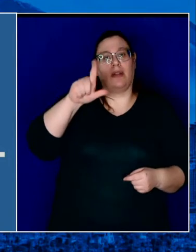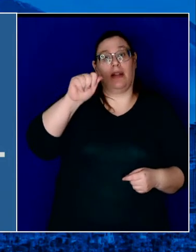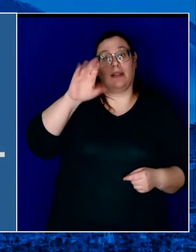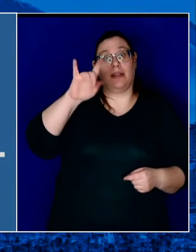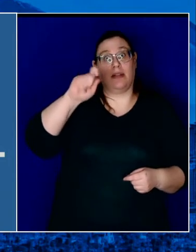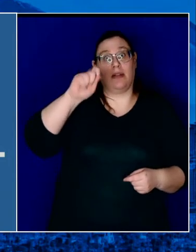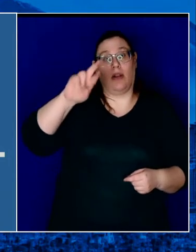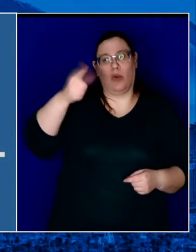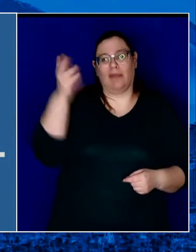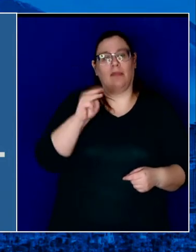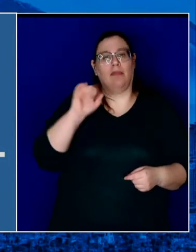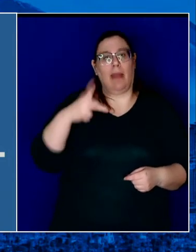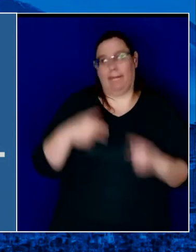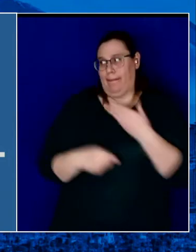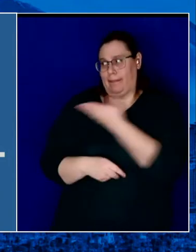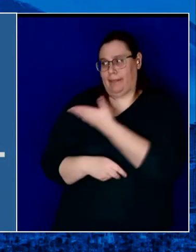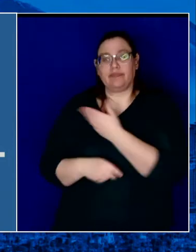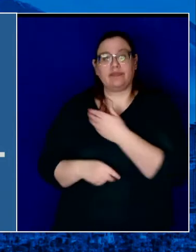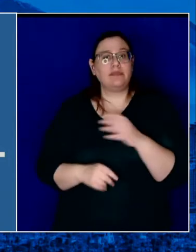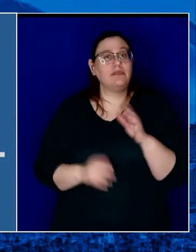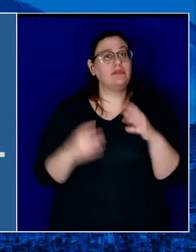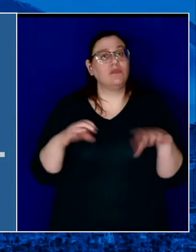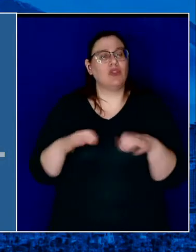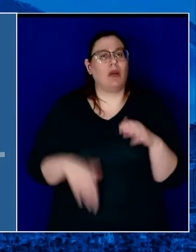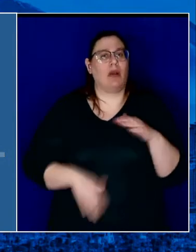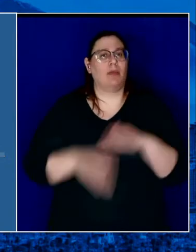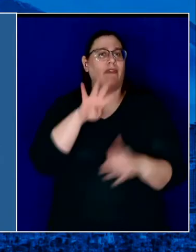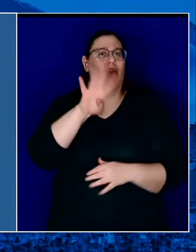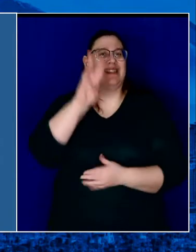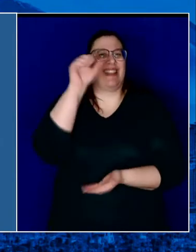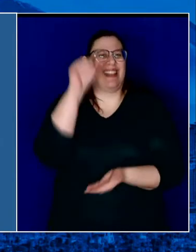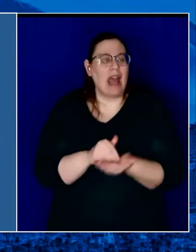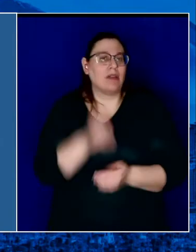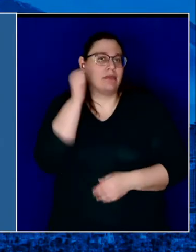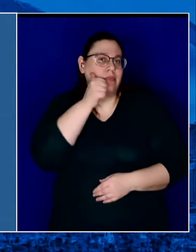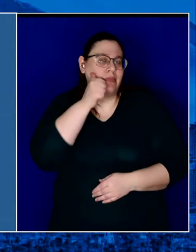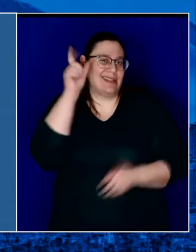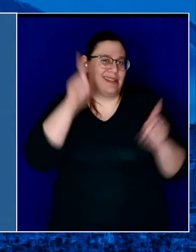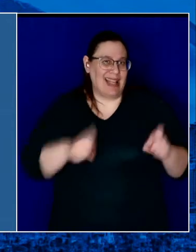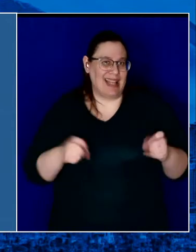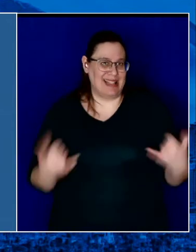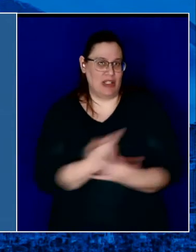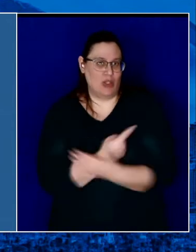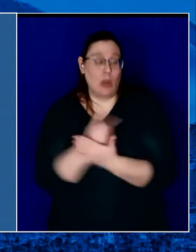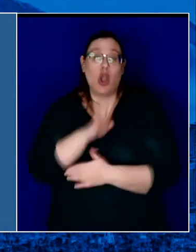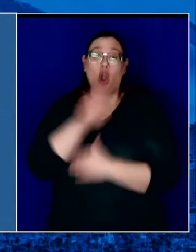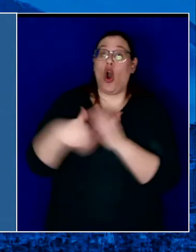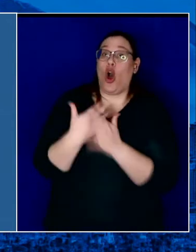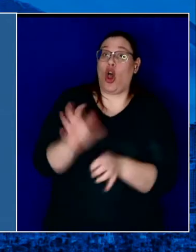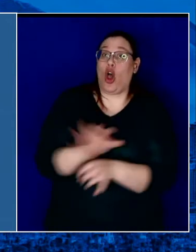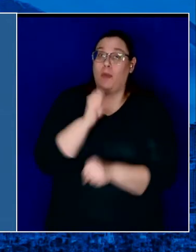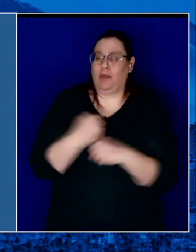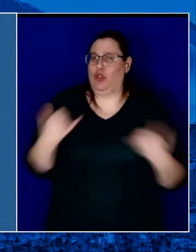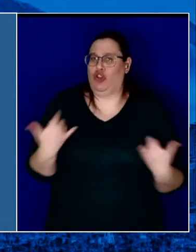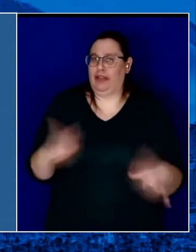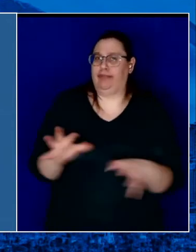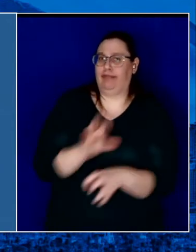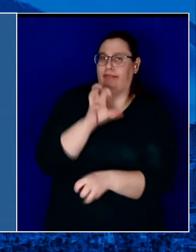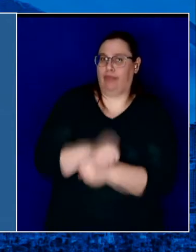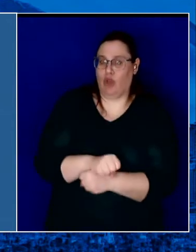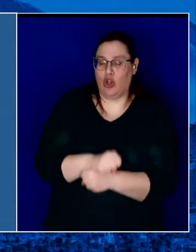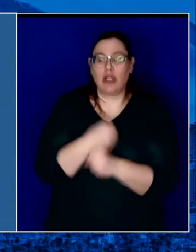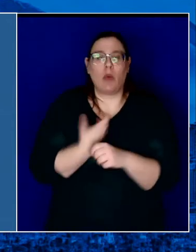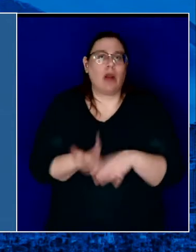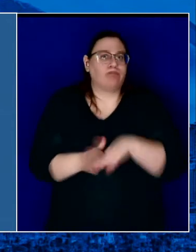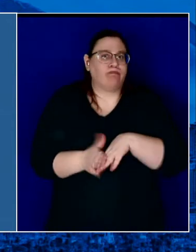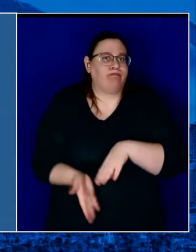We are conducting up to 46,000 daily tests this week. All appointments are currently booked, and we're constantly increasing